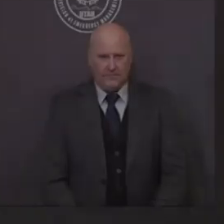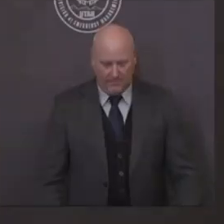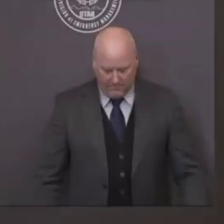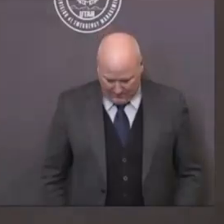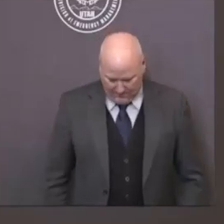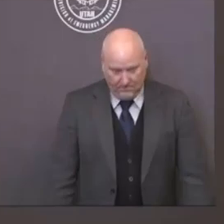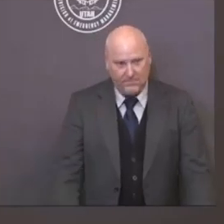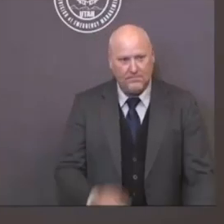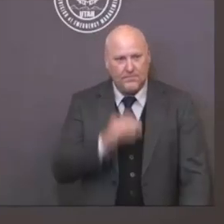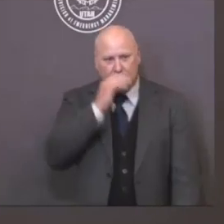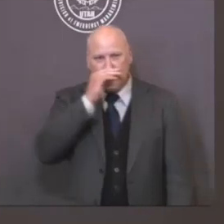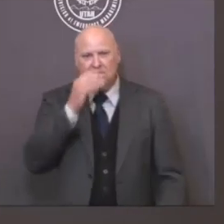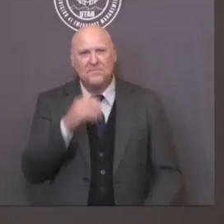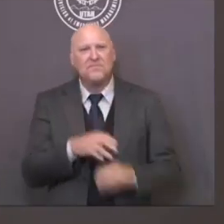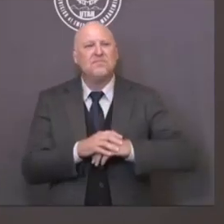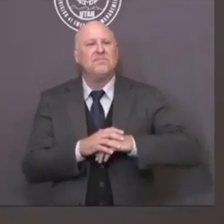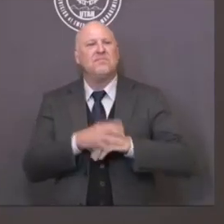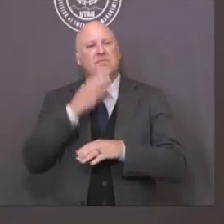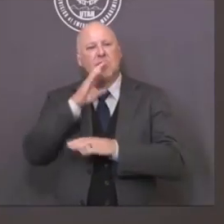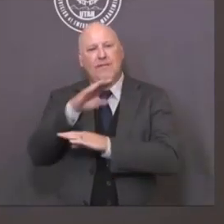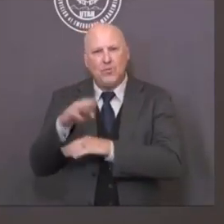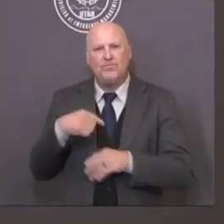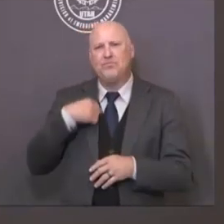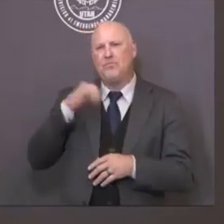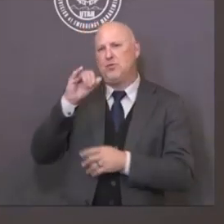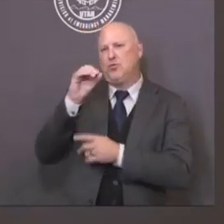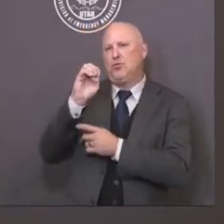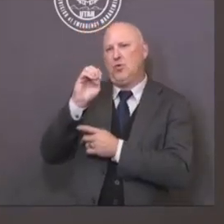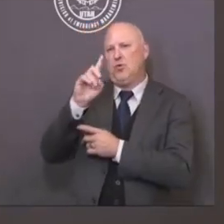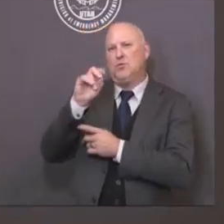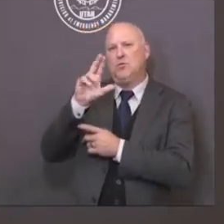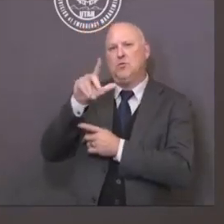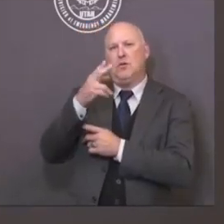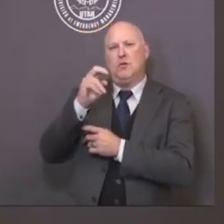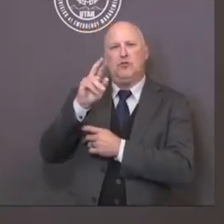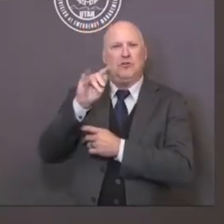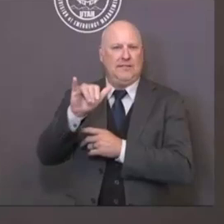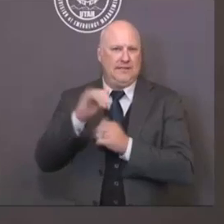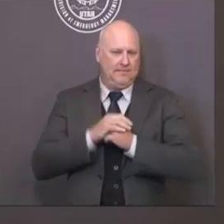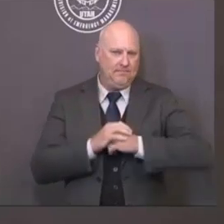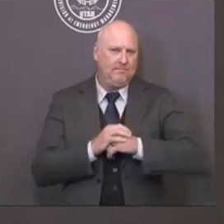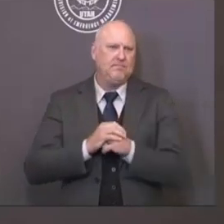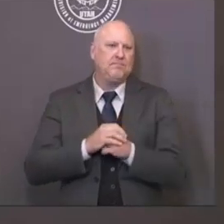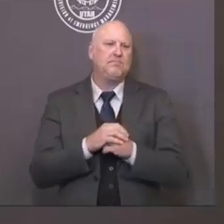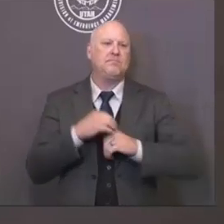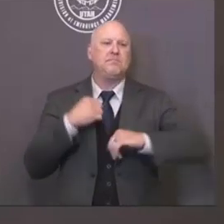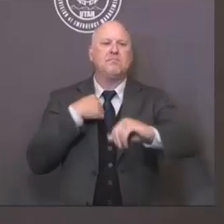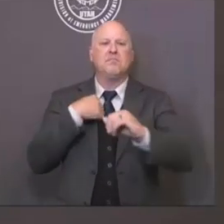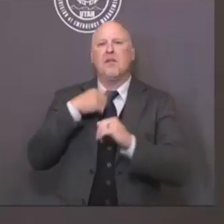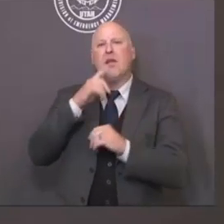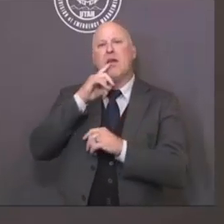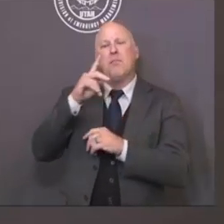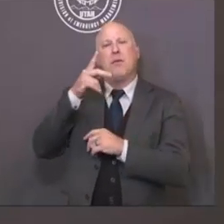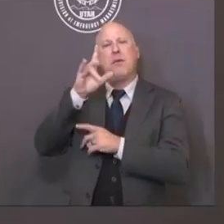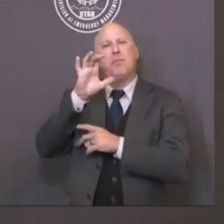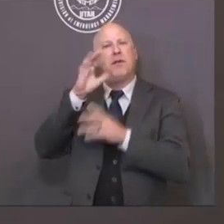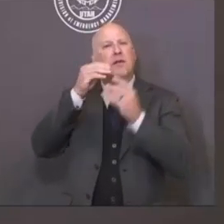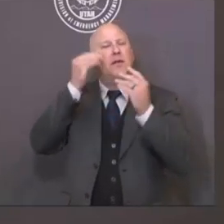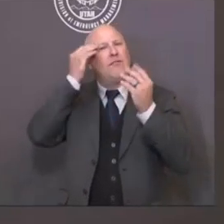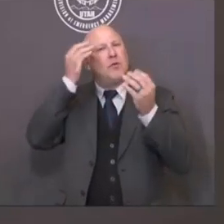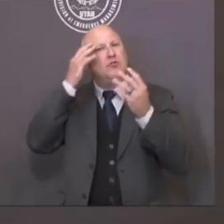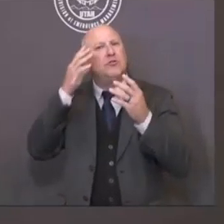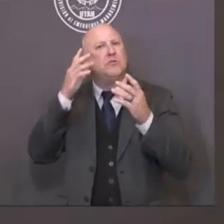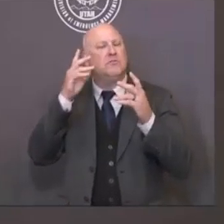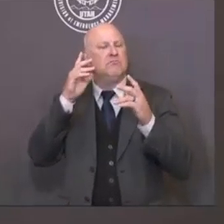Good morning. My name is Joe Doherty. I'm the public information officer for the Utah Department of Public Safety. Today is the